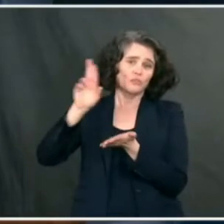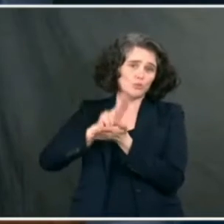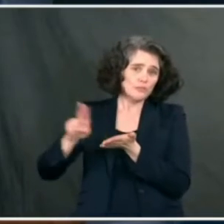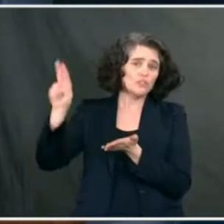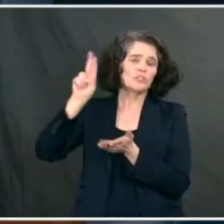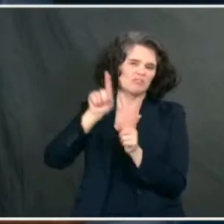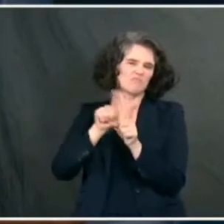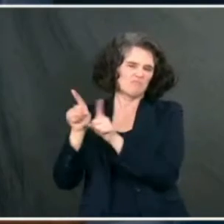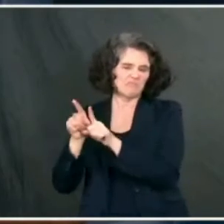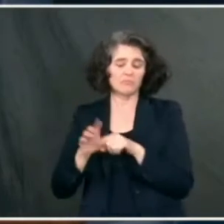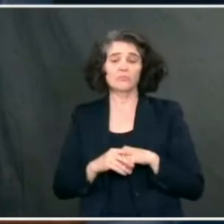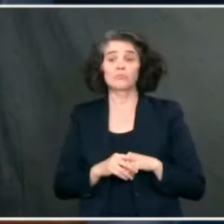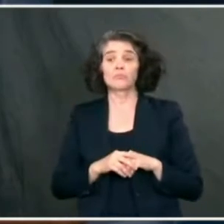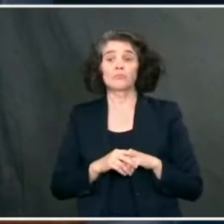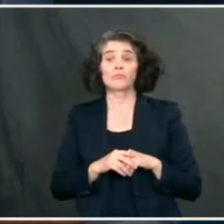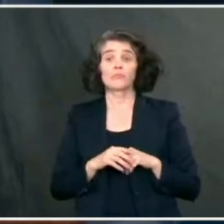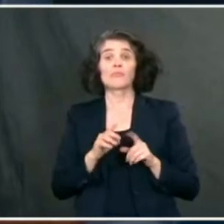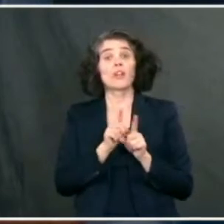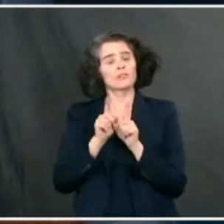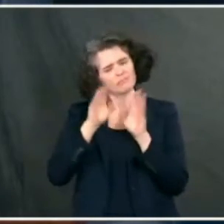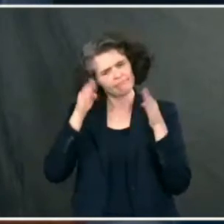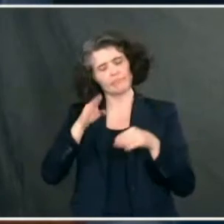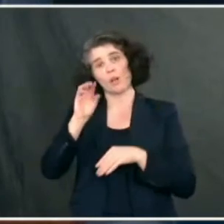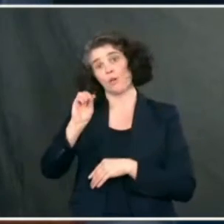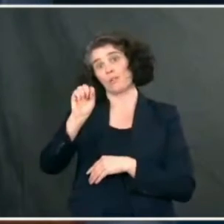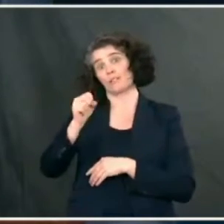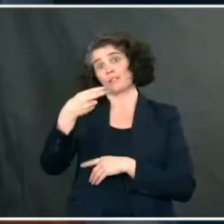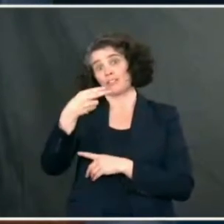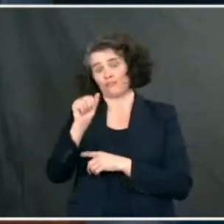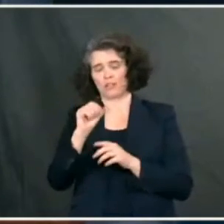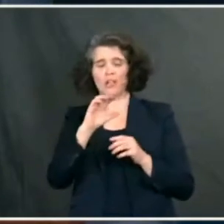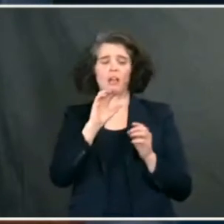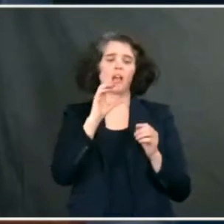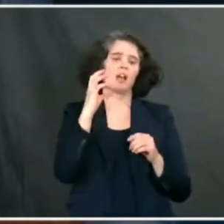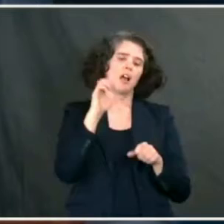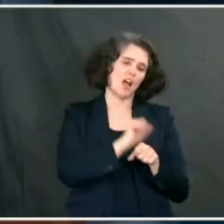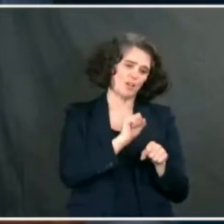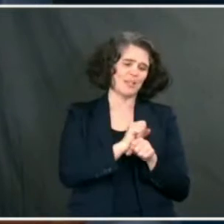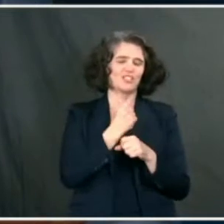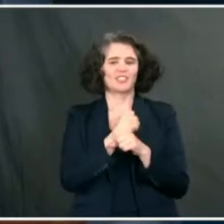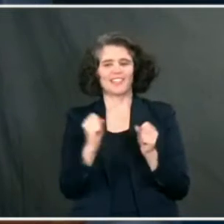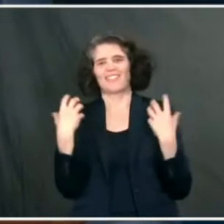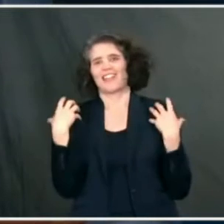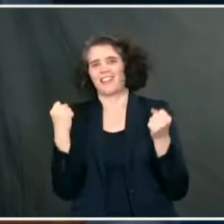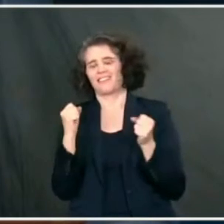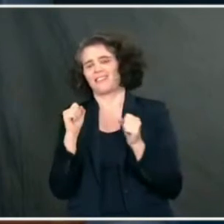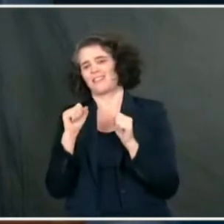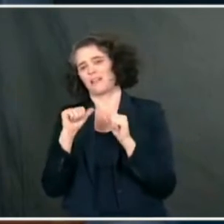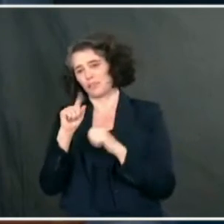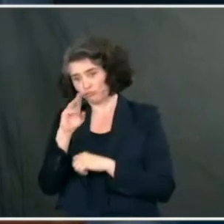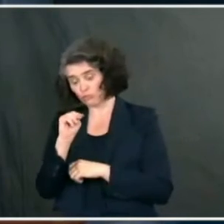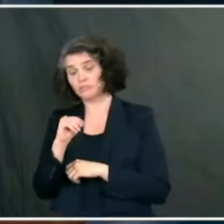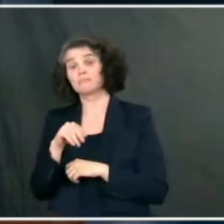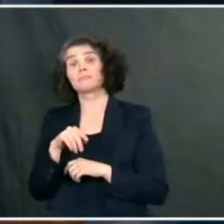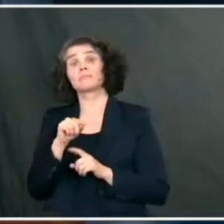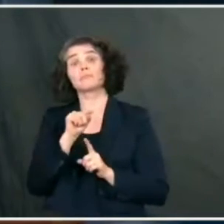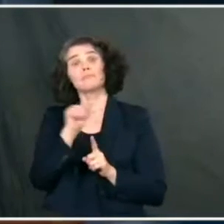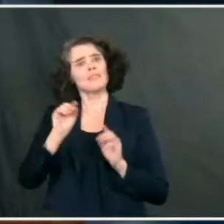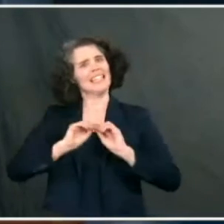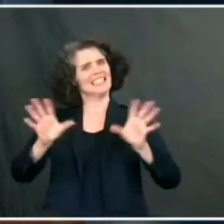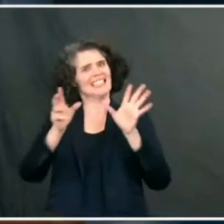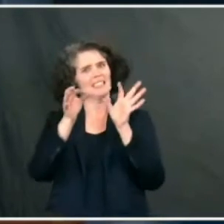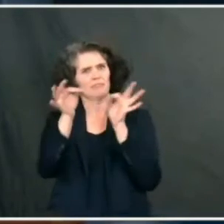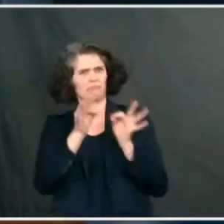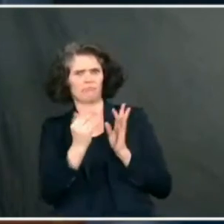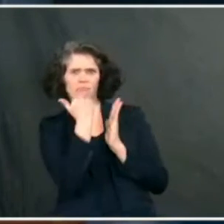An executive order on the Occupational Safety and Health Administration to immediately release clear guidance for employers to help